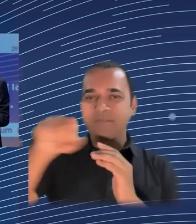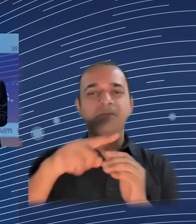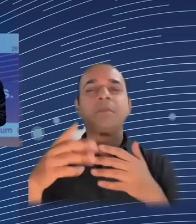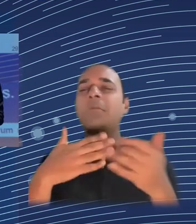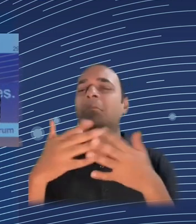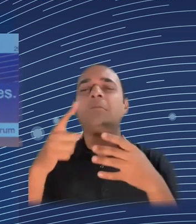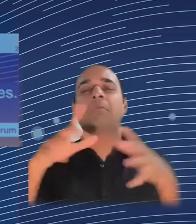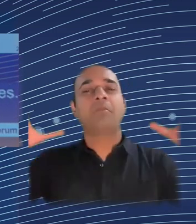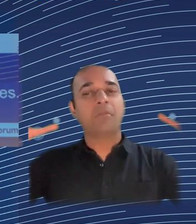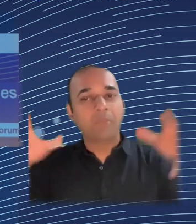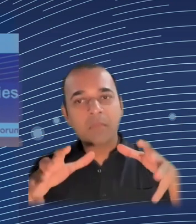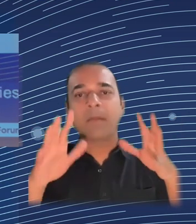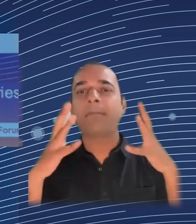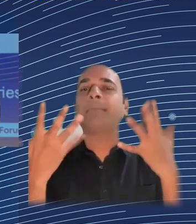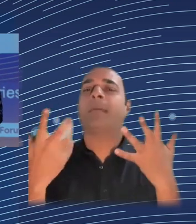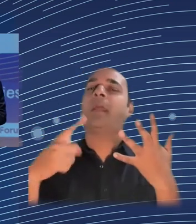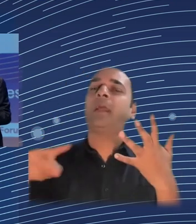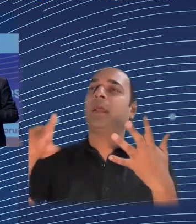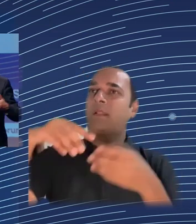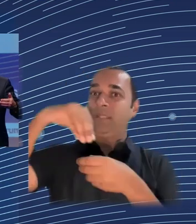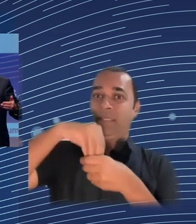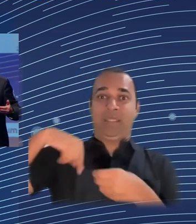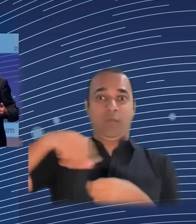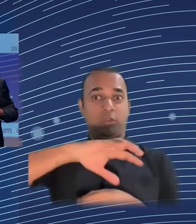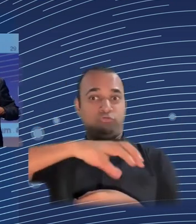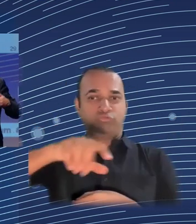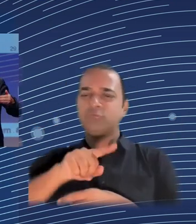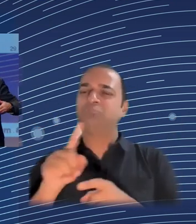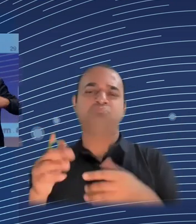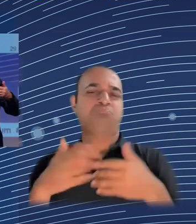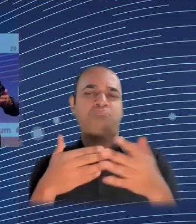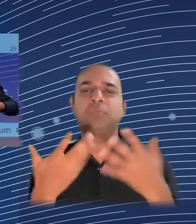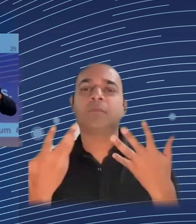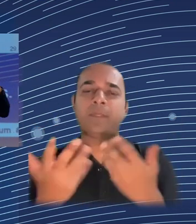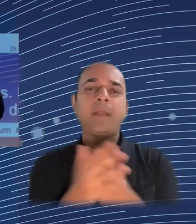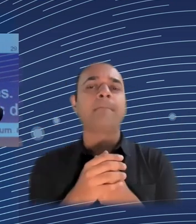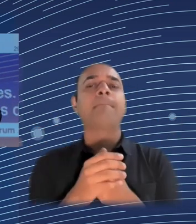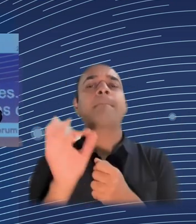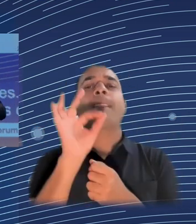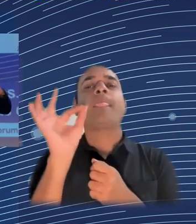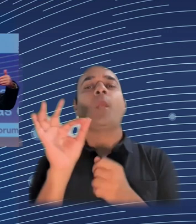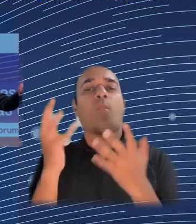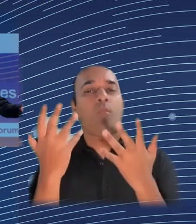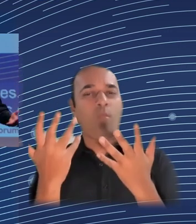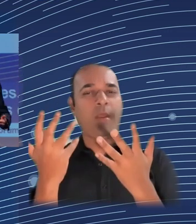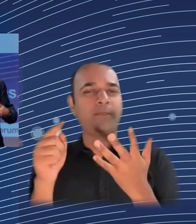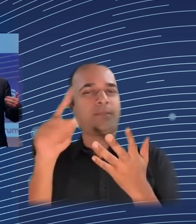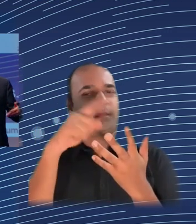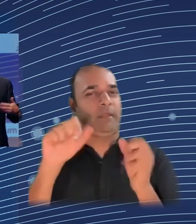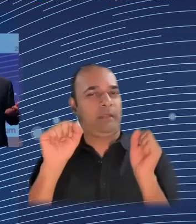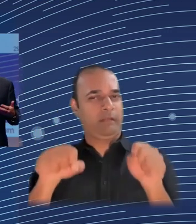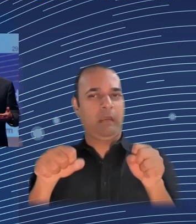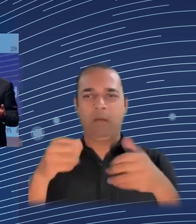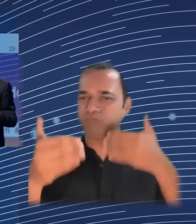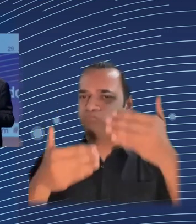Bucharest has done well, and everyone wants Bucharest to do well. But some others, and I'm thinking about Lisbon, I'm thinking about Ljubljana, I'm thinking about Porto,